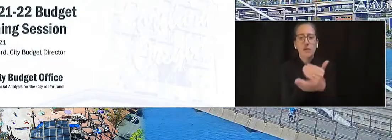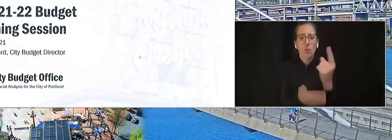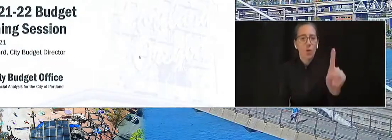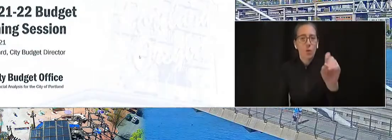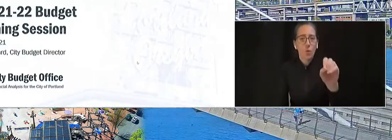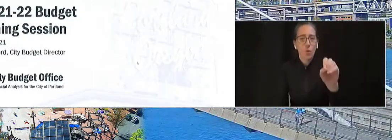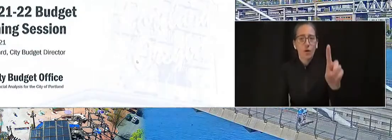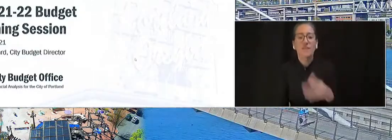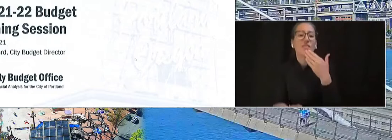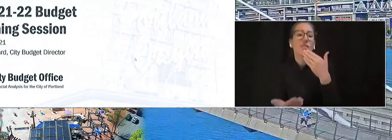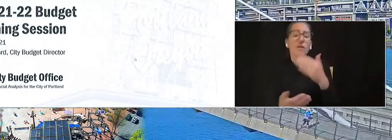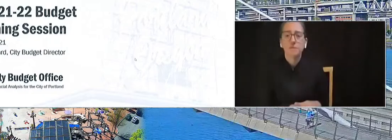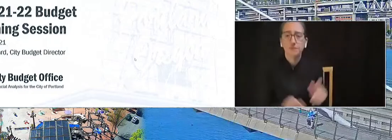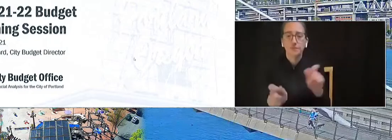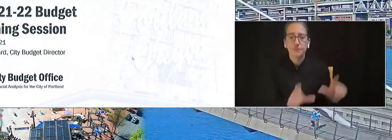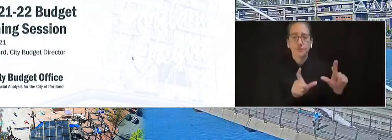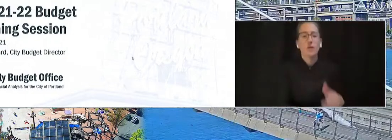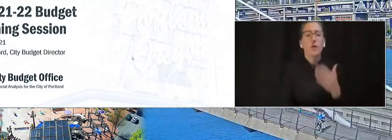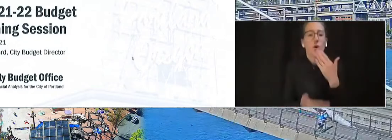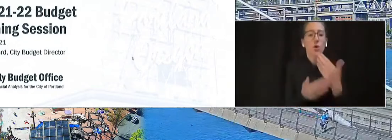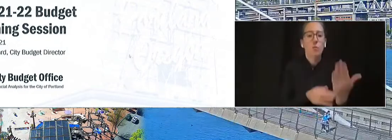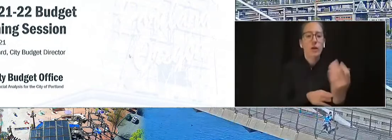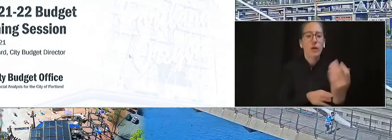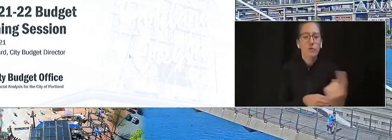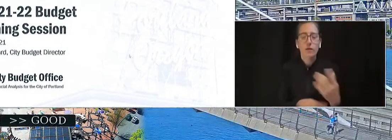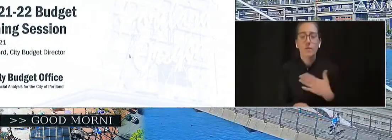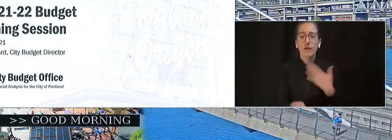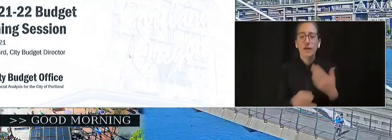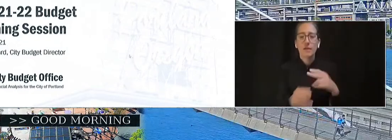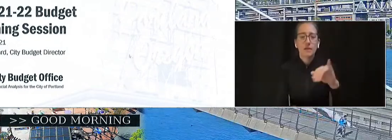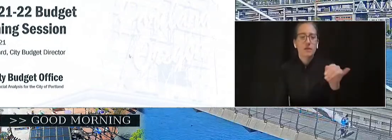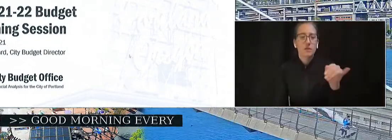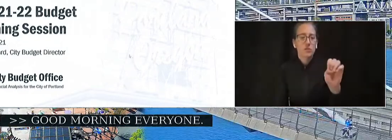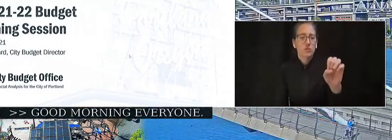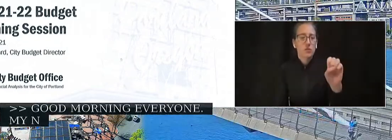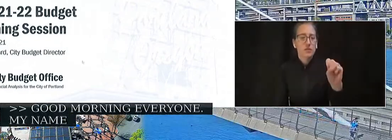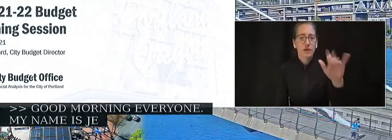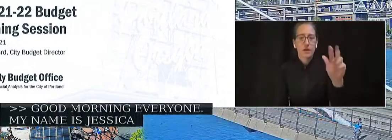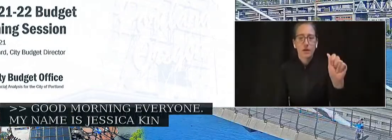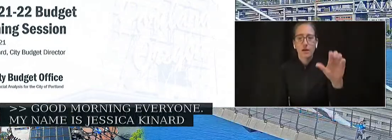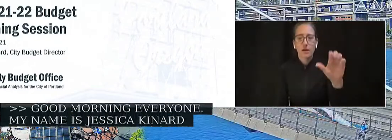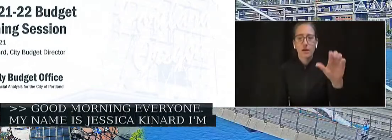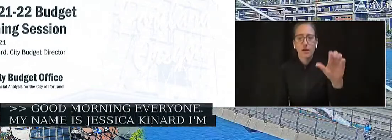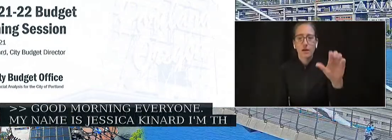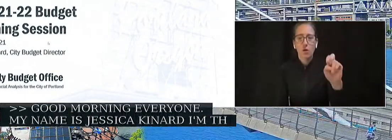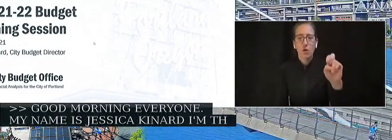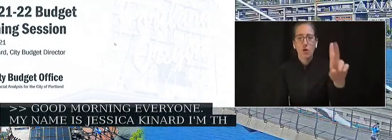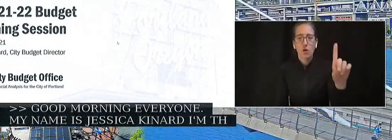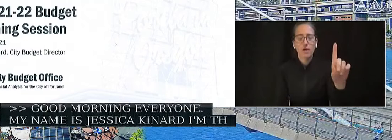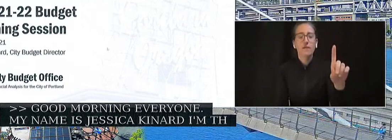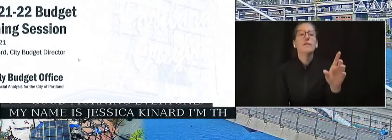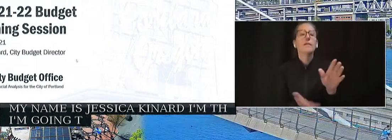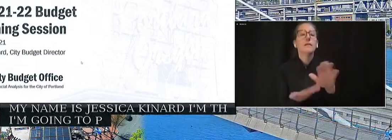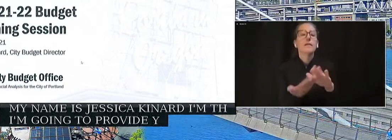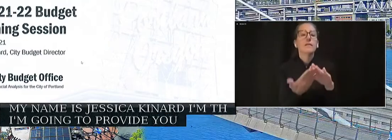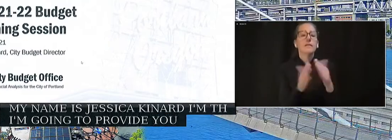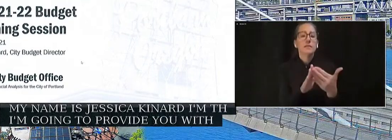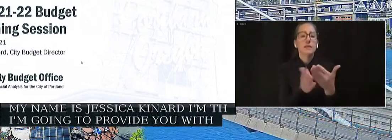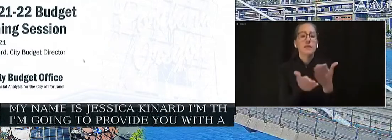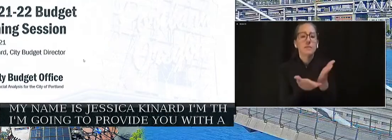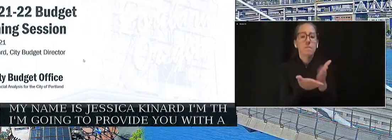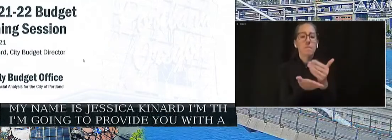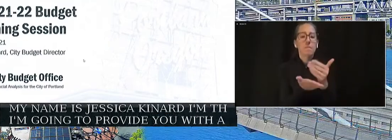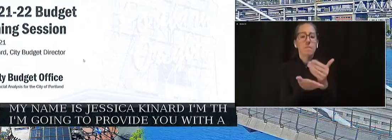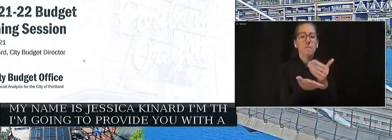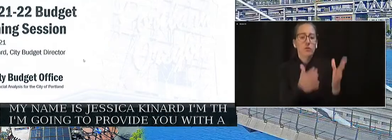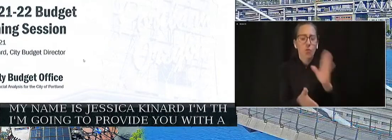slides. So good morning, everyone. My name is Jessica Kennard, and I'm the city's budget director. I'm going to provide you with a very brief overview of the